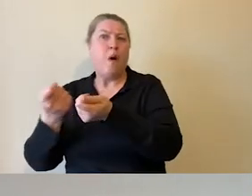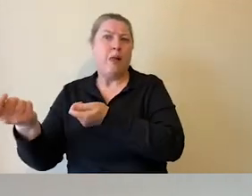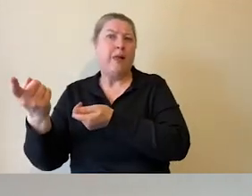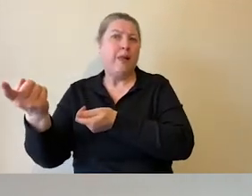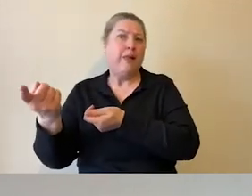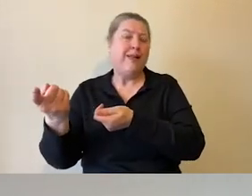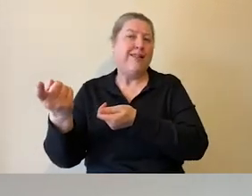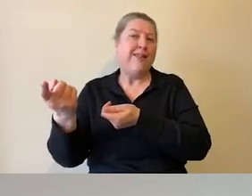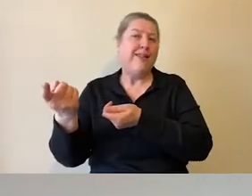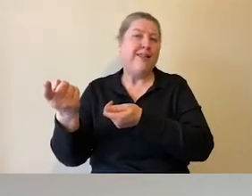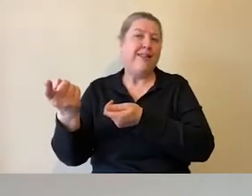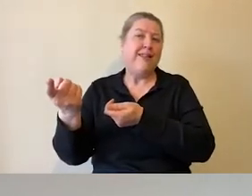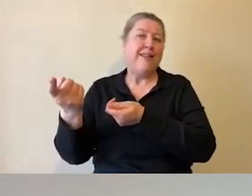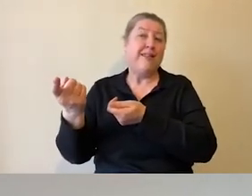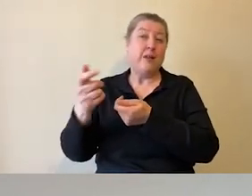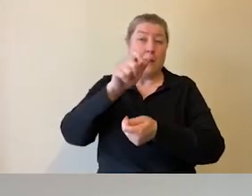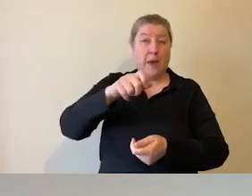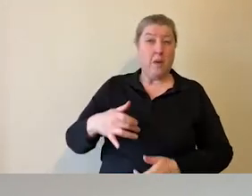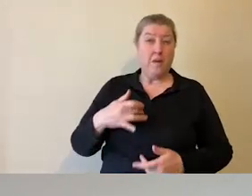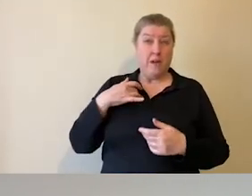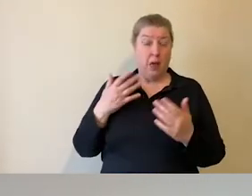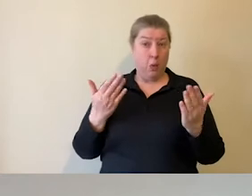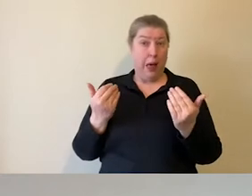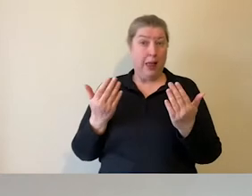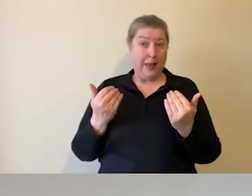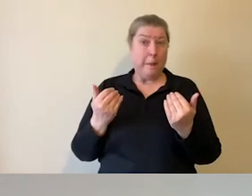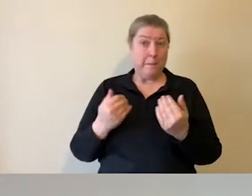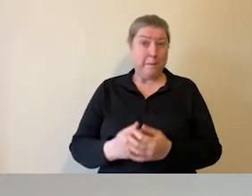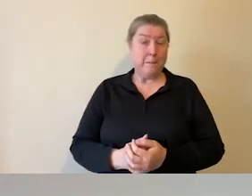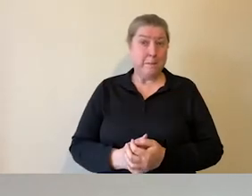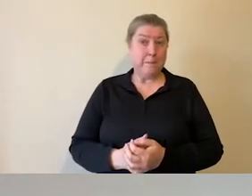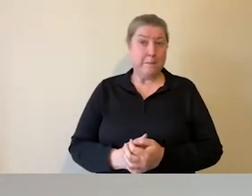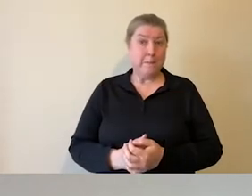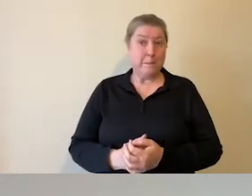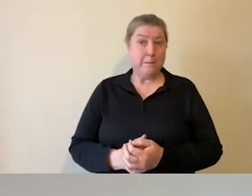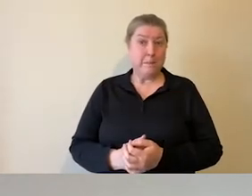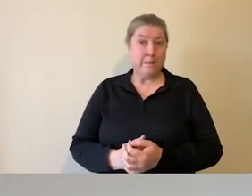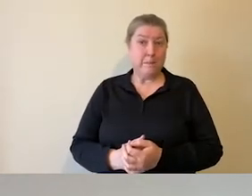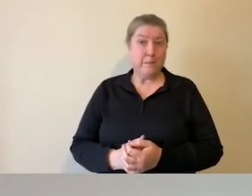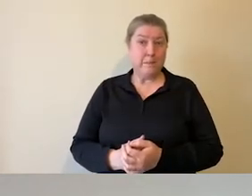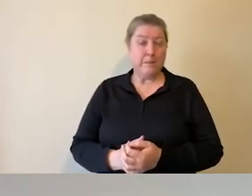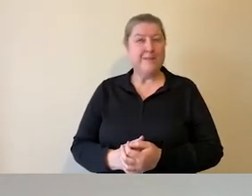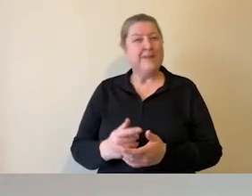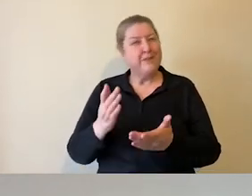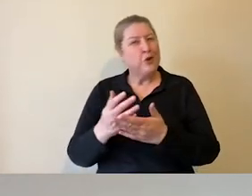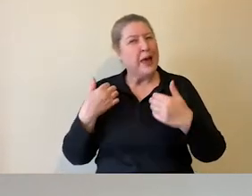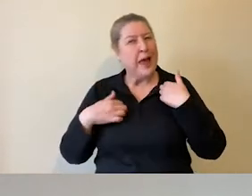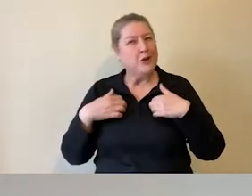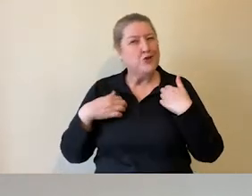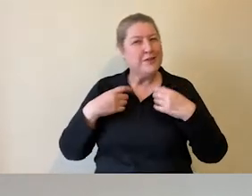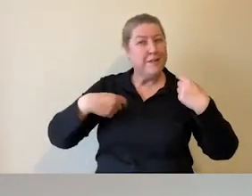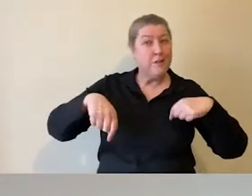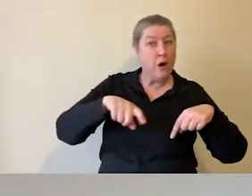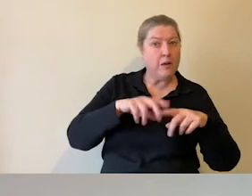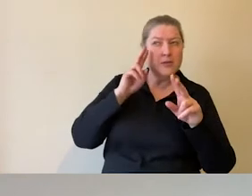That is going to make people feel more welcomed. And it's also going to be an interesting way for you to observe the